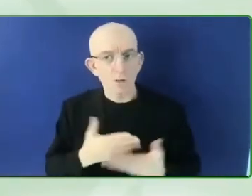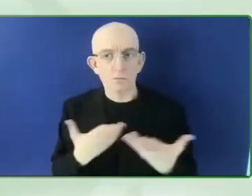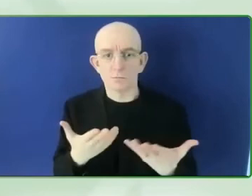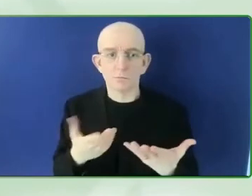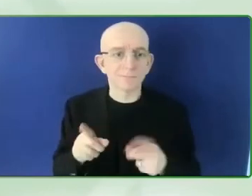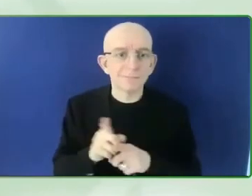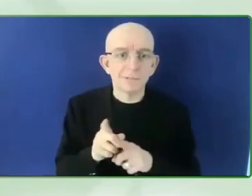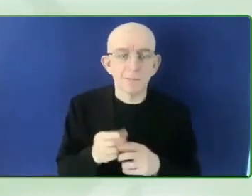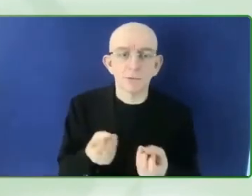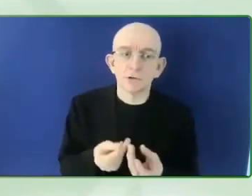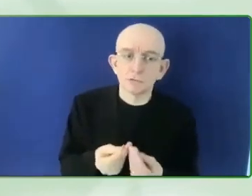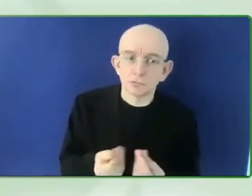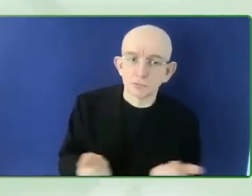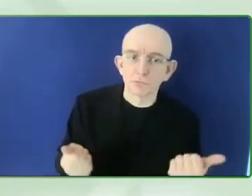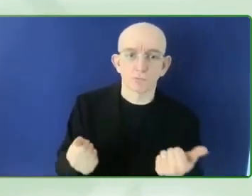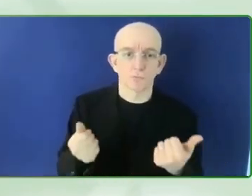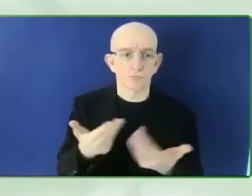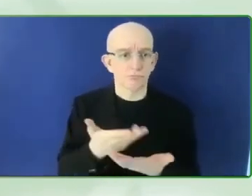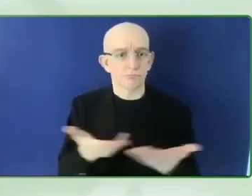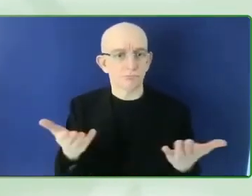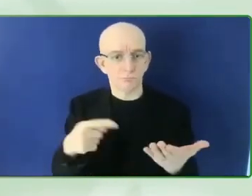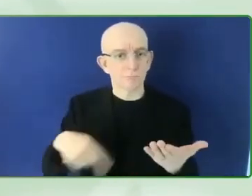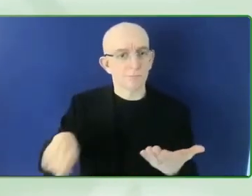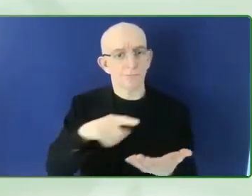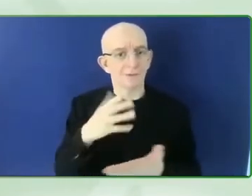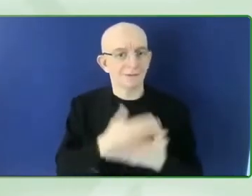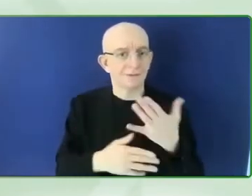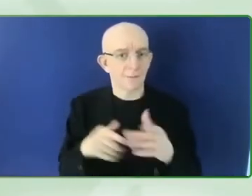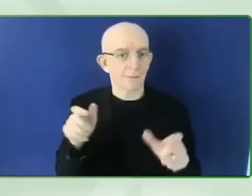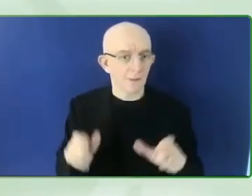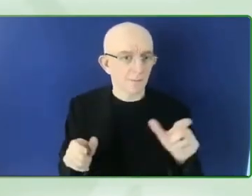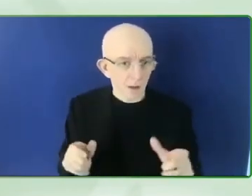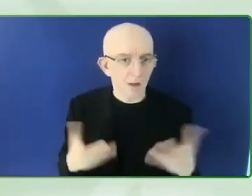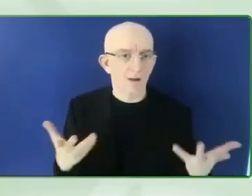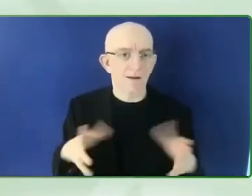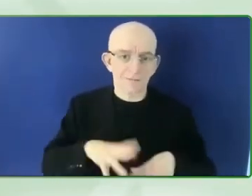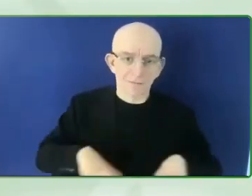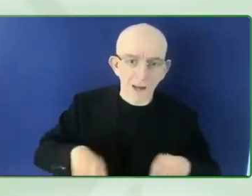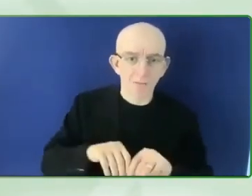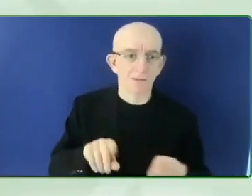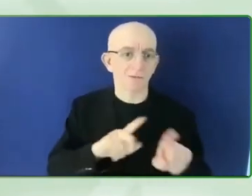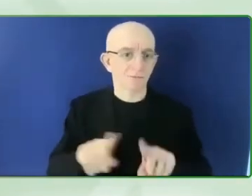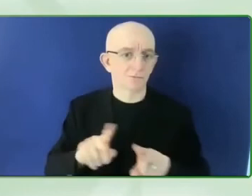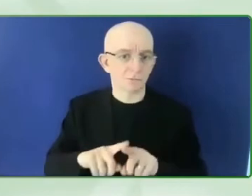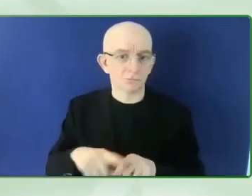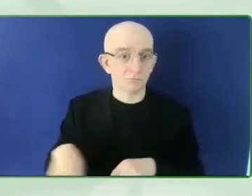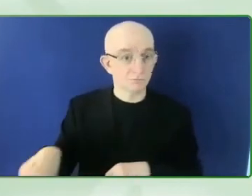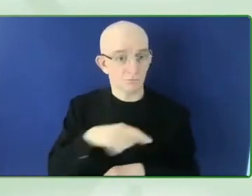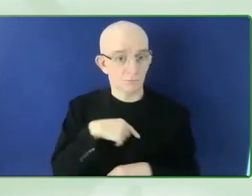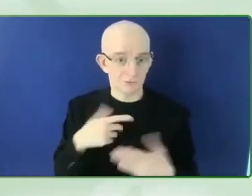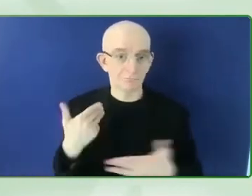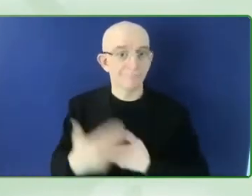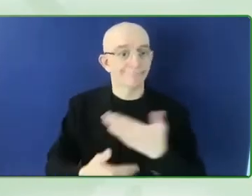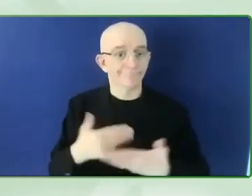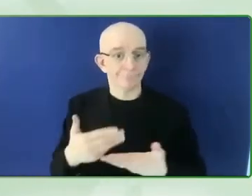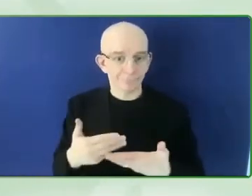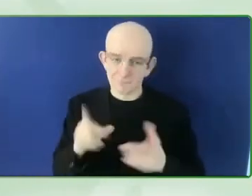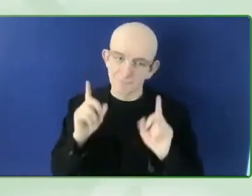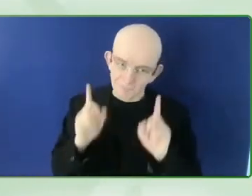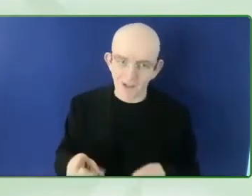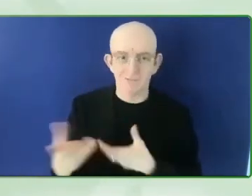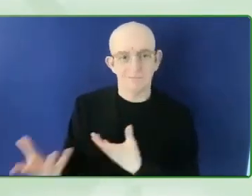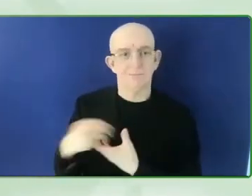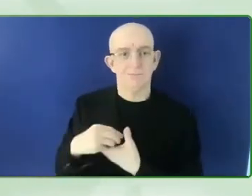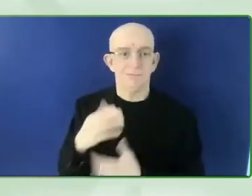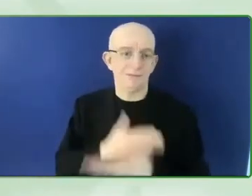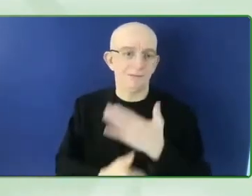norm. And I think what we want to see is that that becomes the norm everywhere, all the time. And that it's included, not as why are